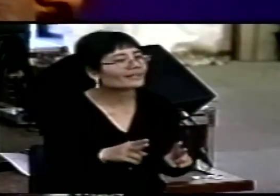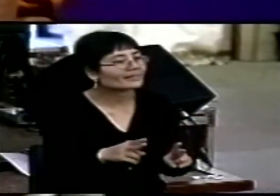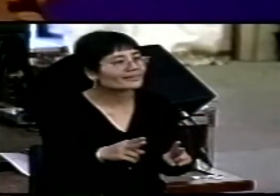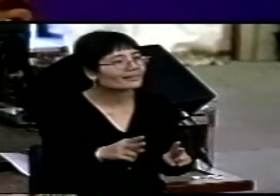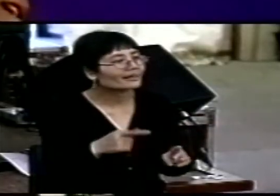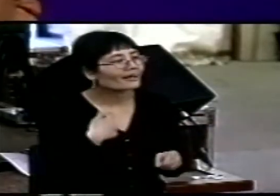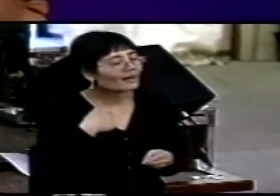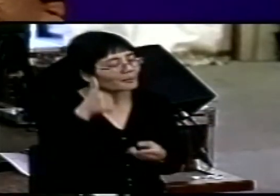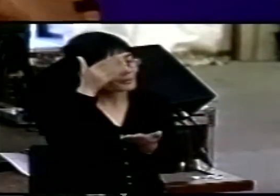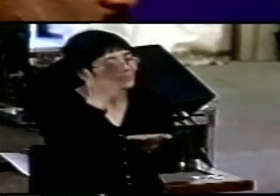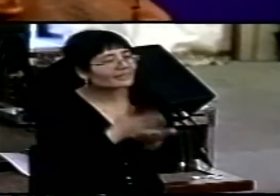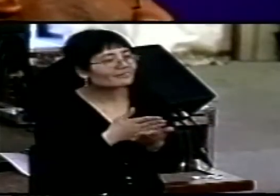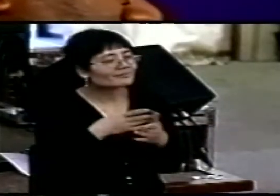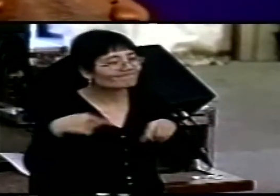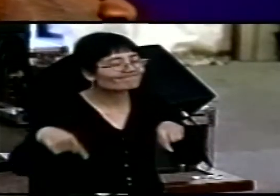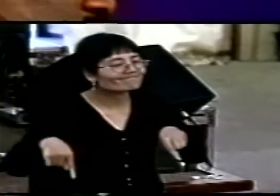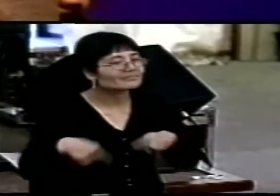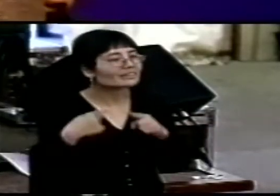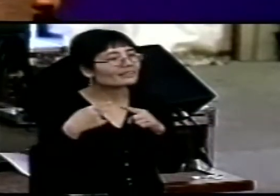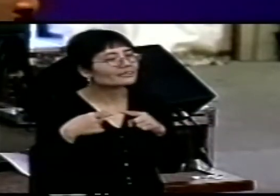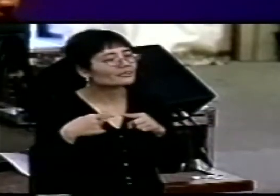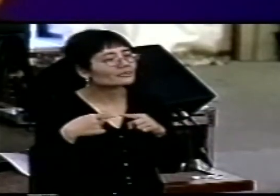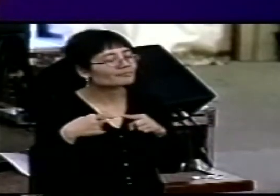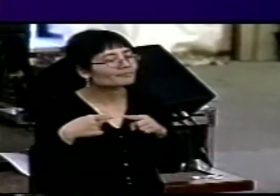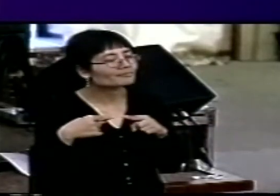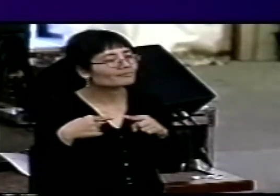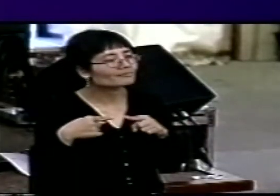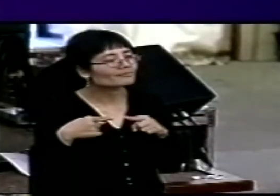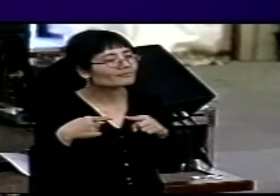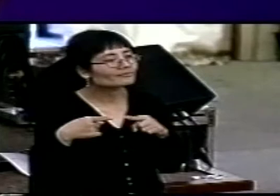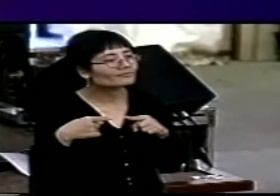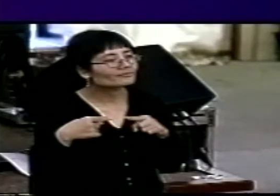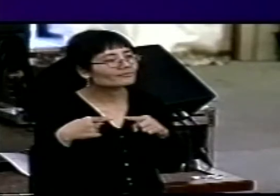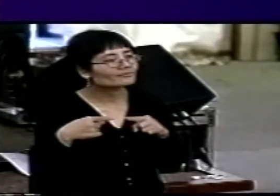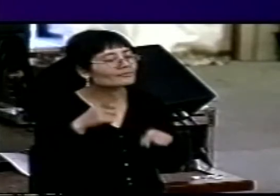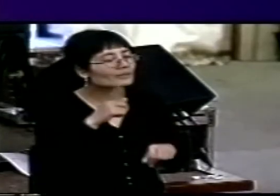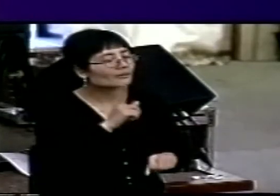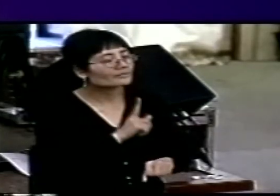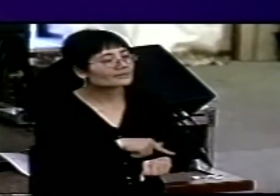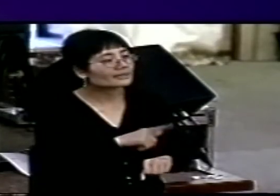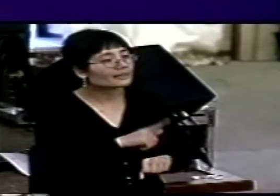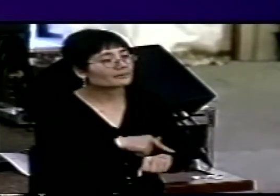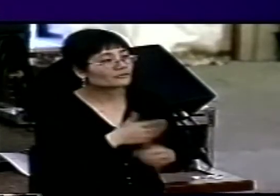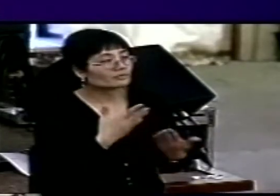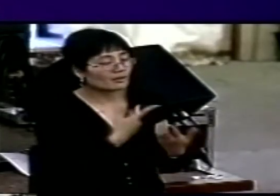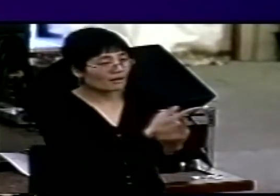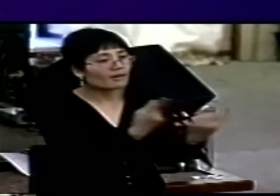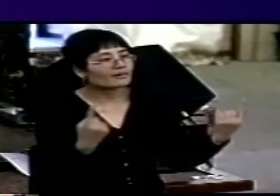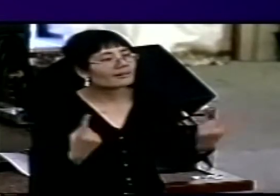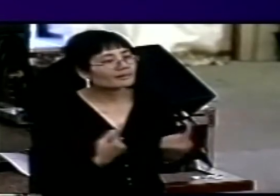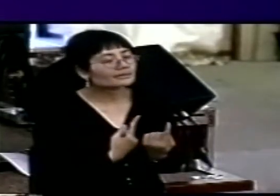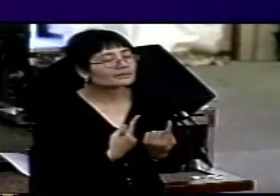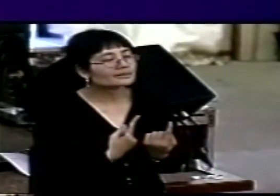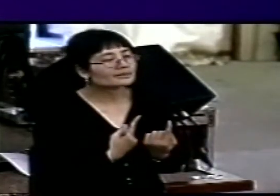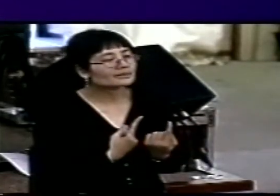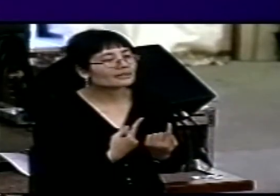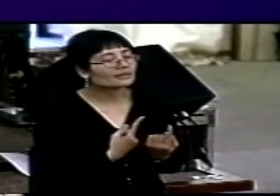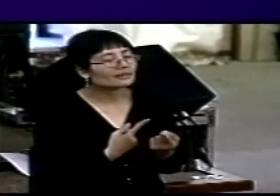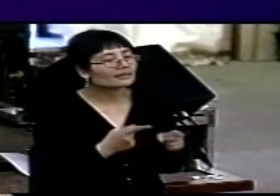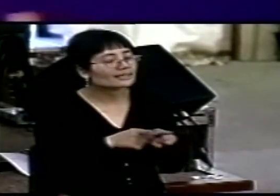believe one of the great challenges of the times for us in the body of Christ